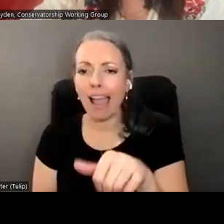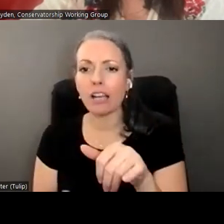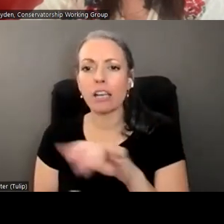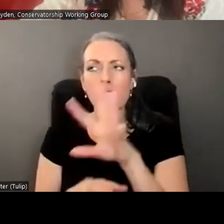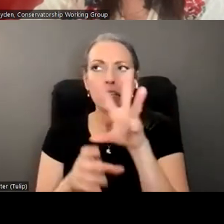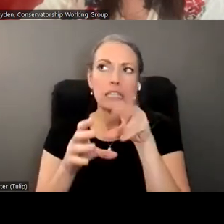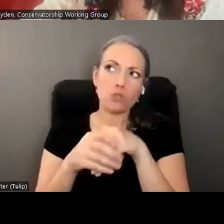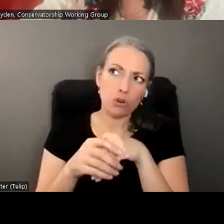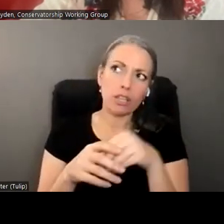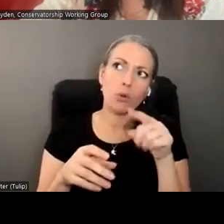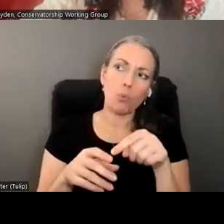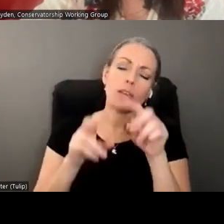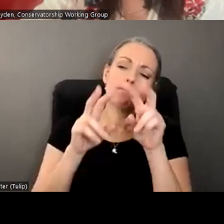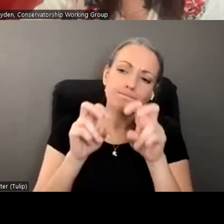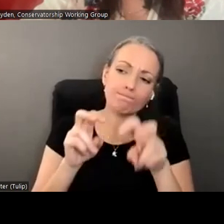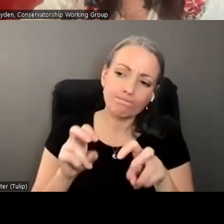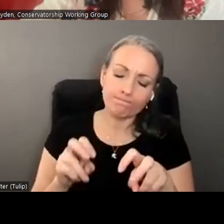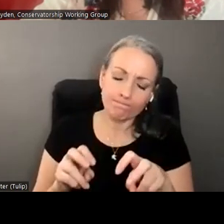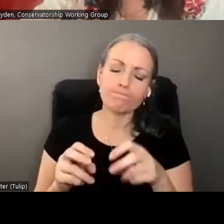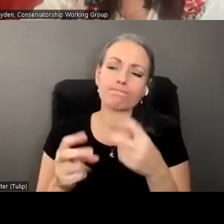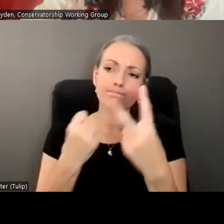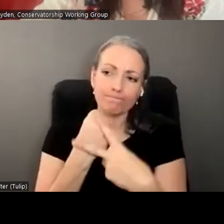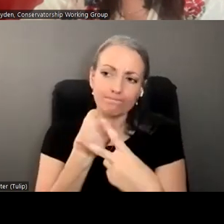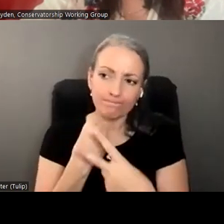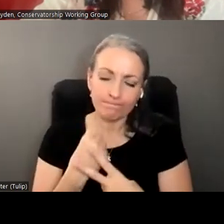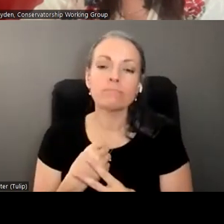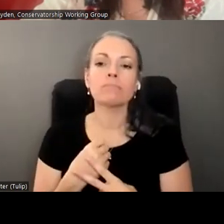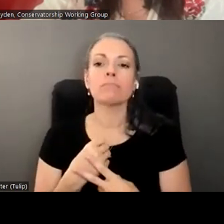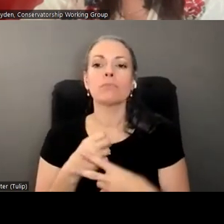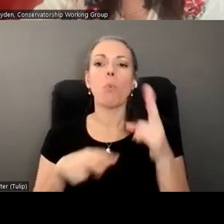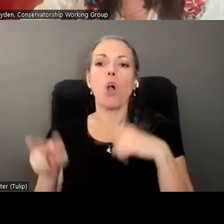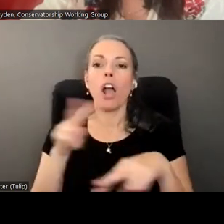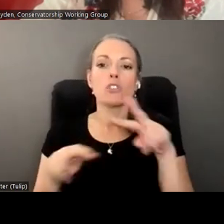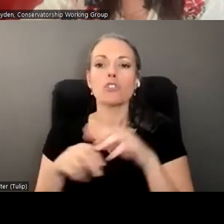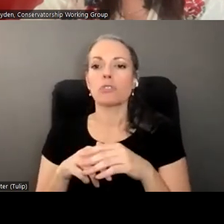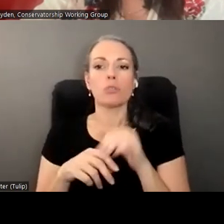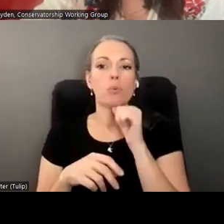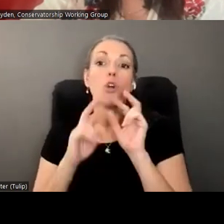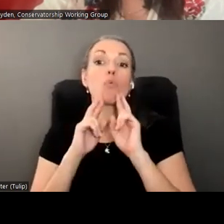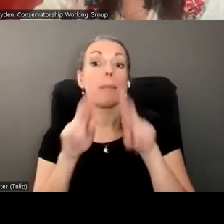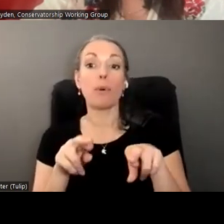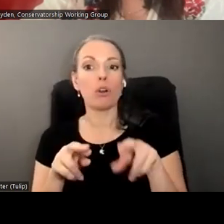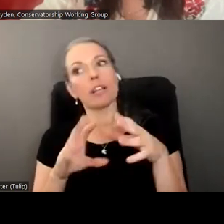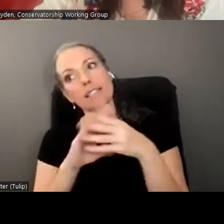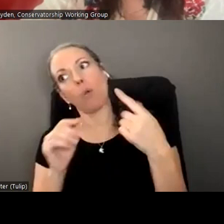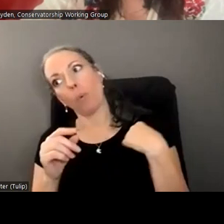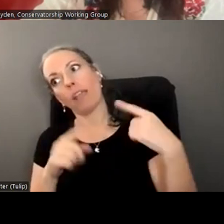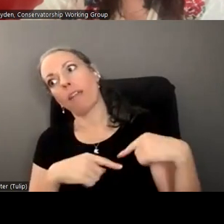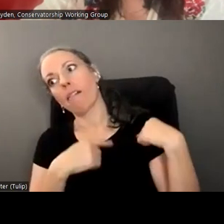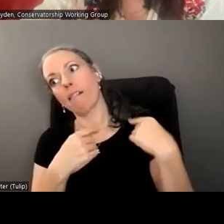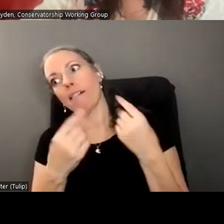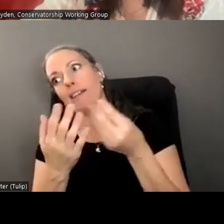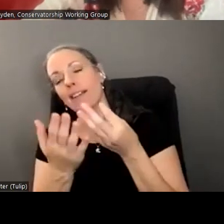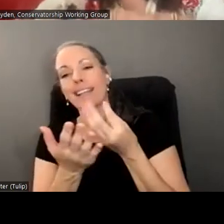know if there is, we don't report it to, we don't say we've done this many number